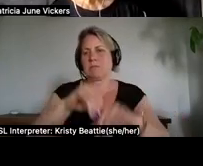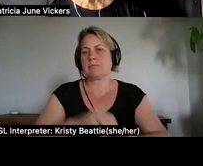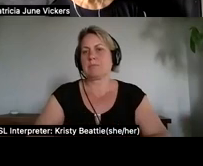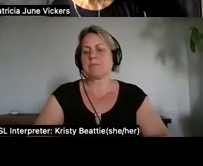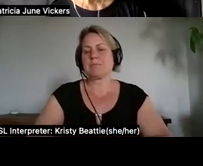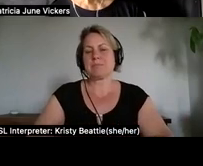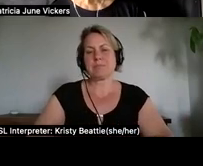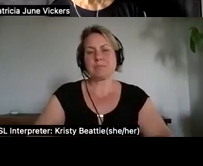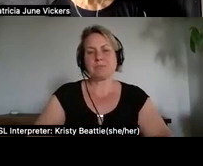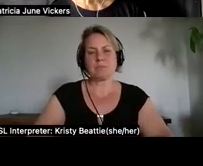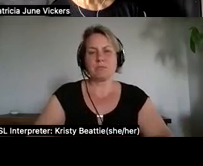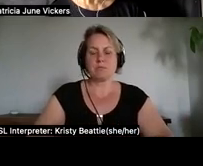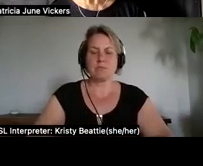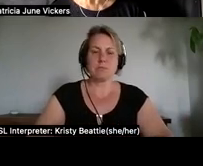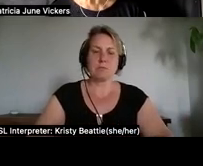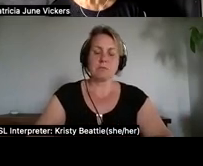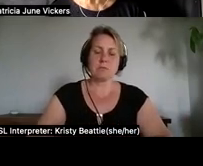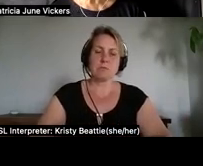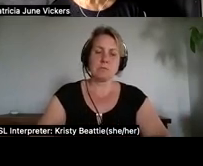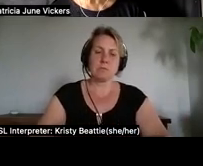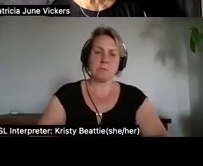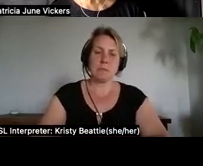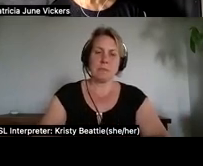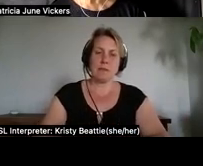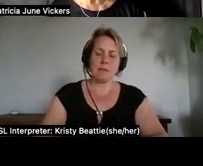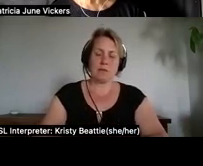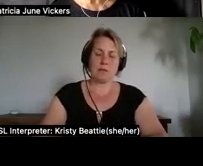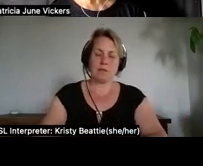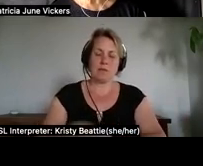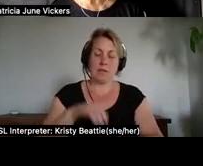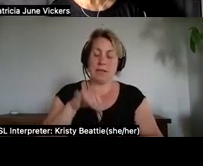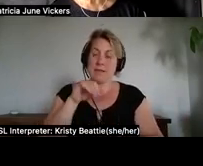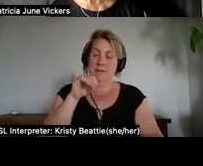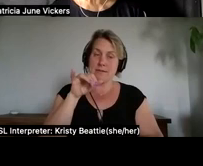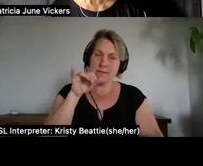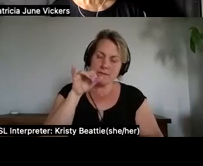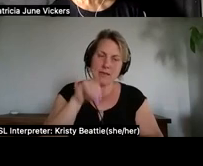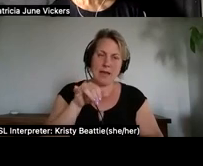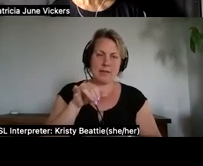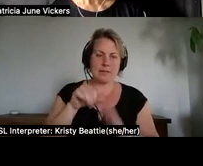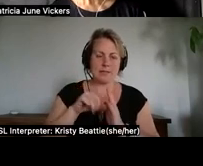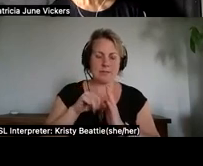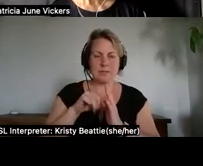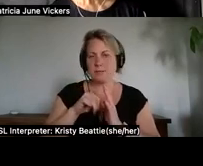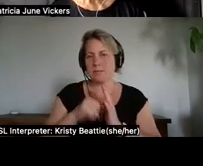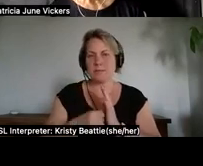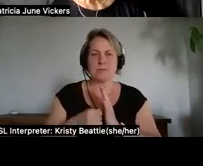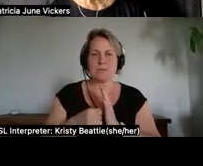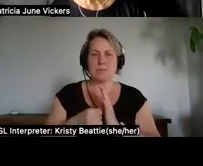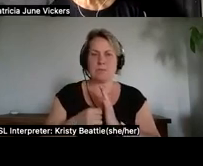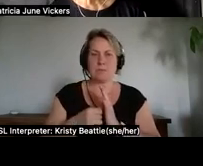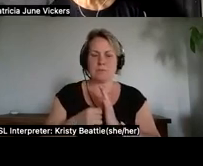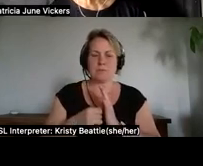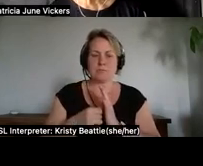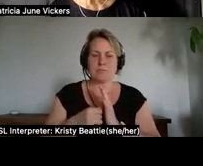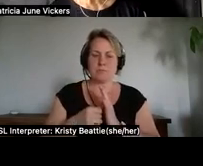this then is the great humanistic and historical task of the oppressed to